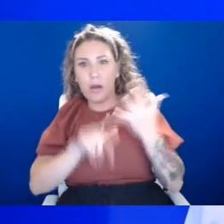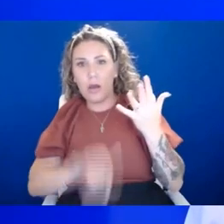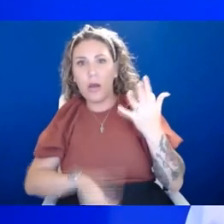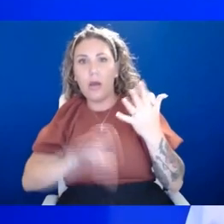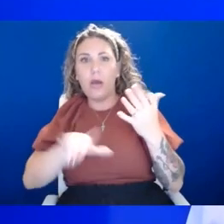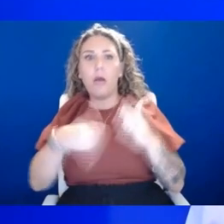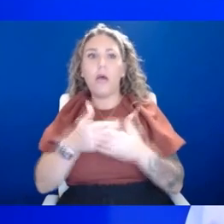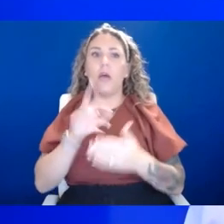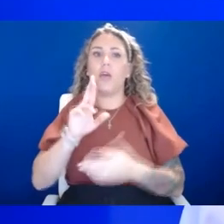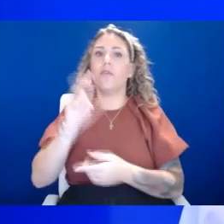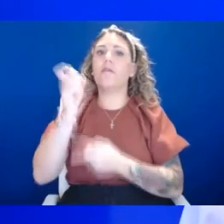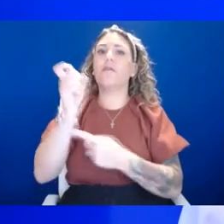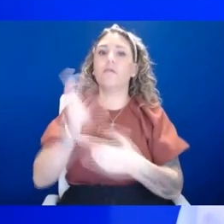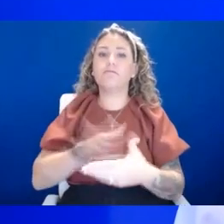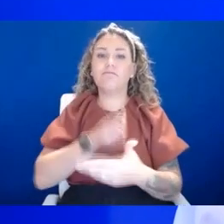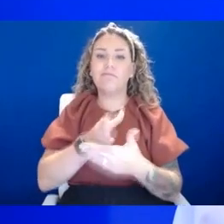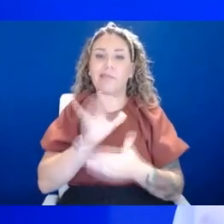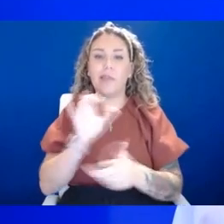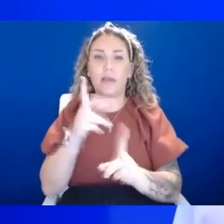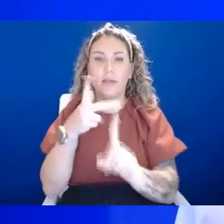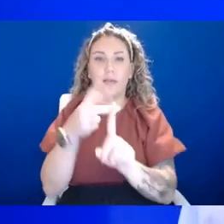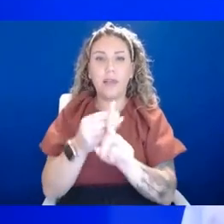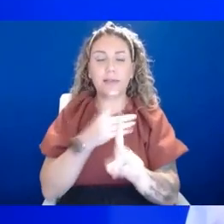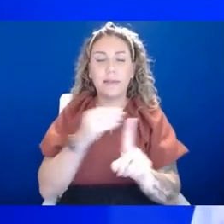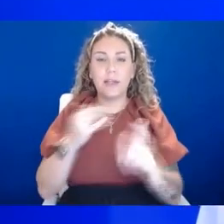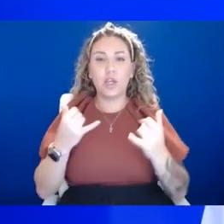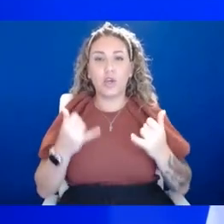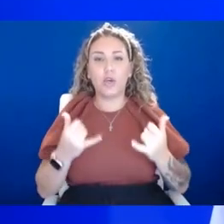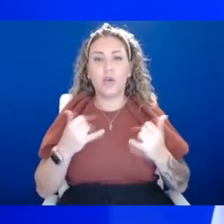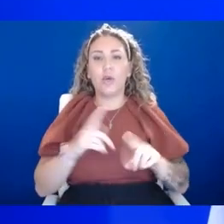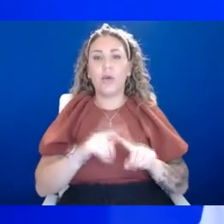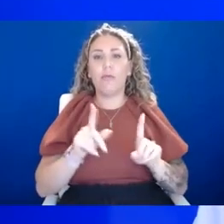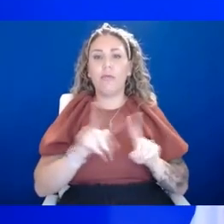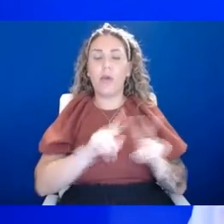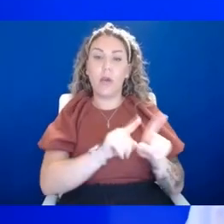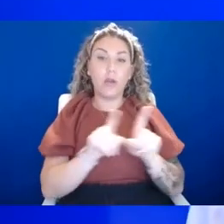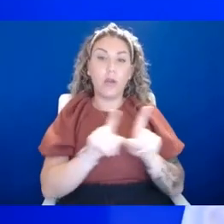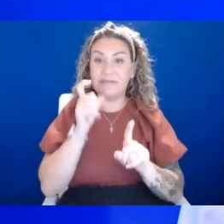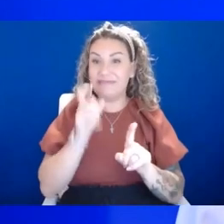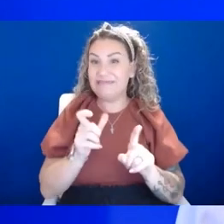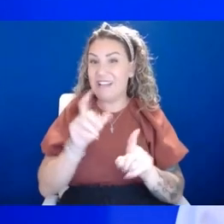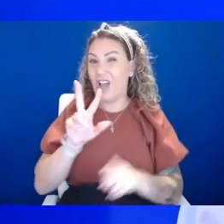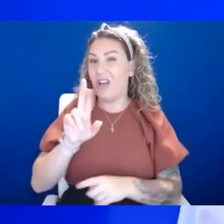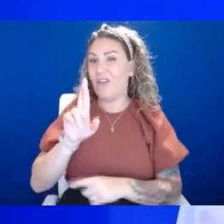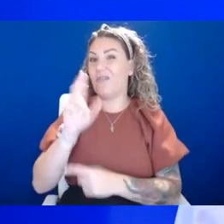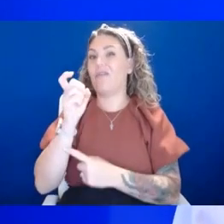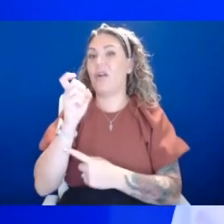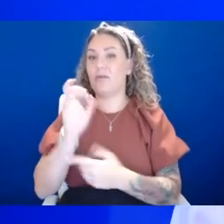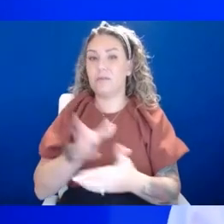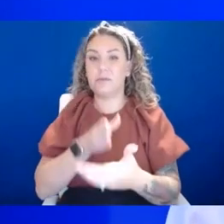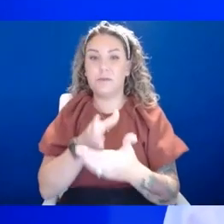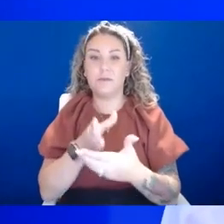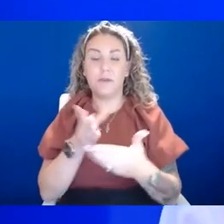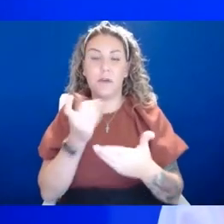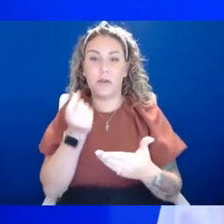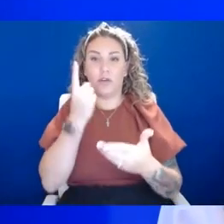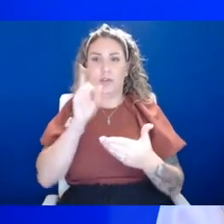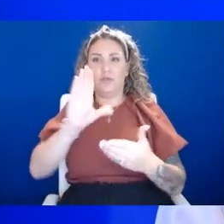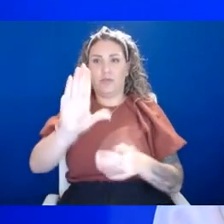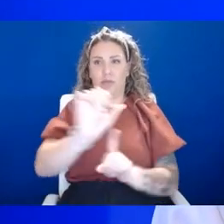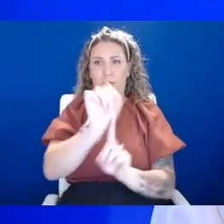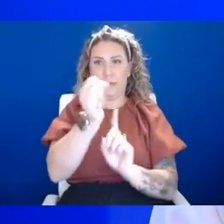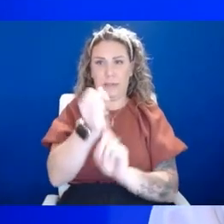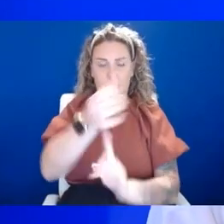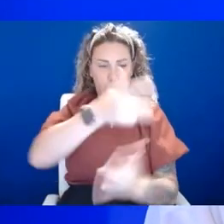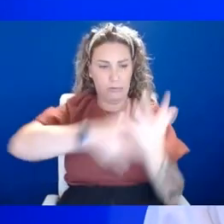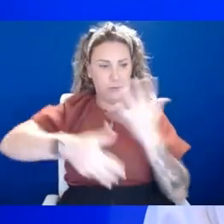vaccine and being up to date, but also those non-pharmaceutical interventions, understanding what situation are you going to be in? Are you going